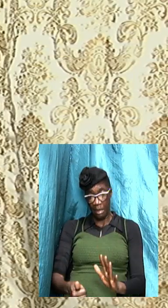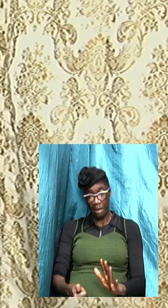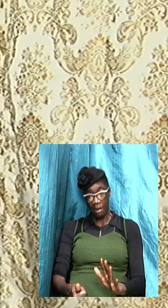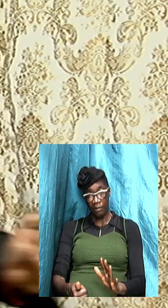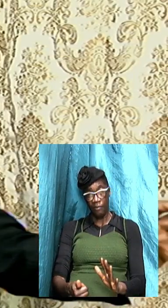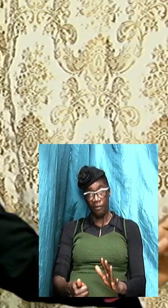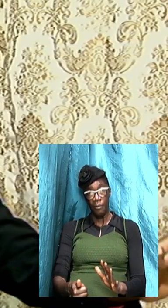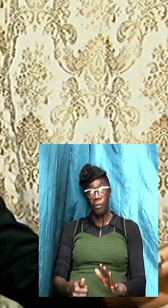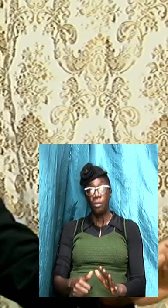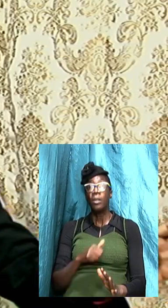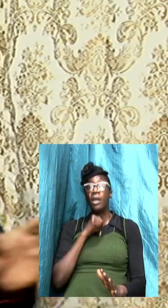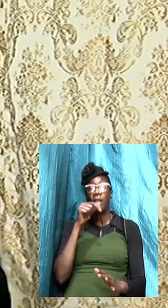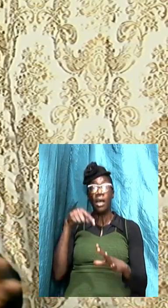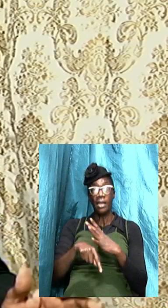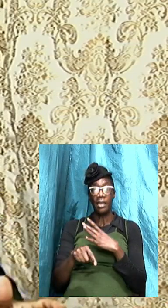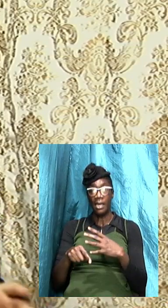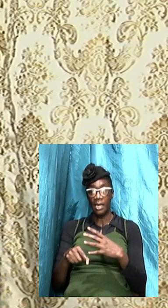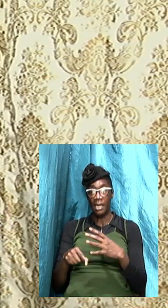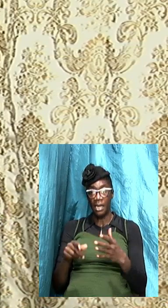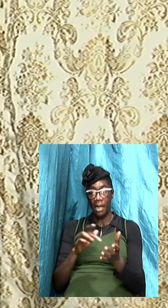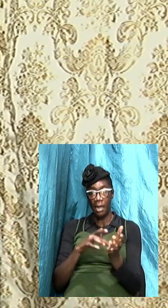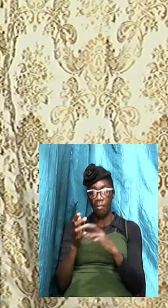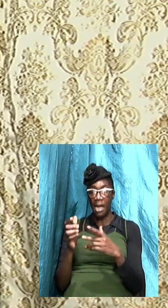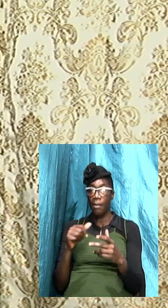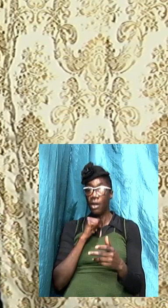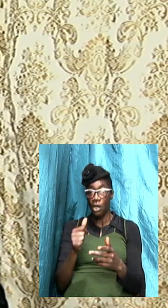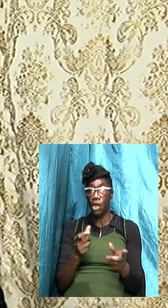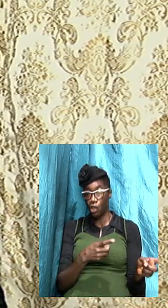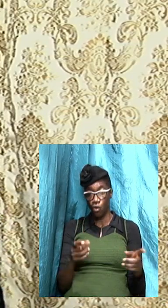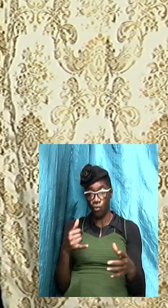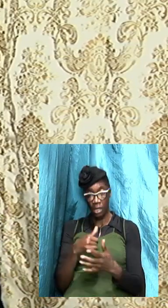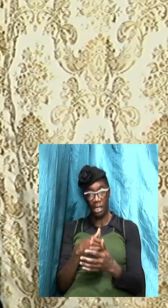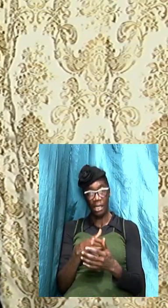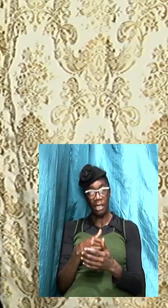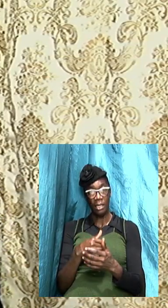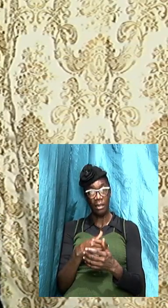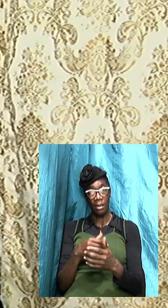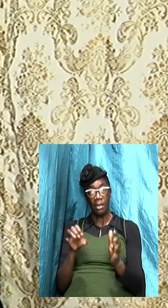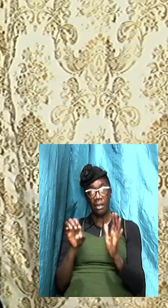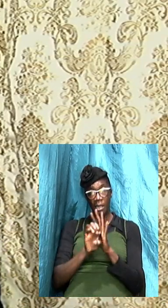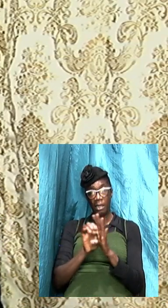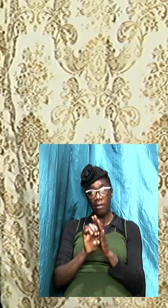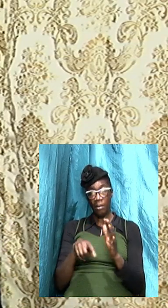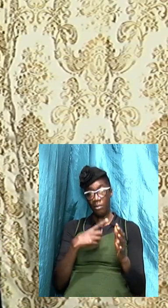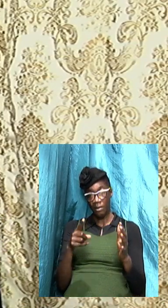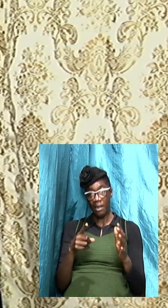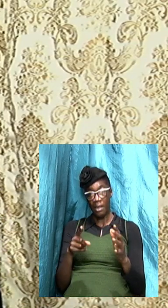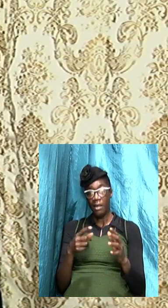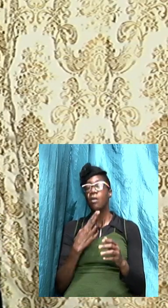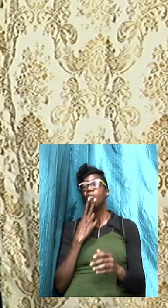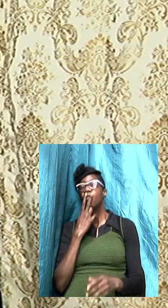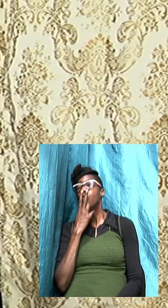if it not in the Bible they are not doing it so for example we say for smoking